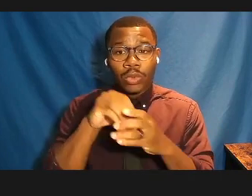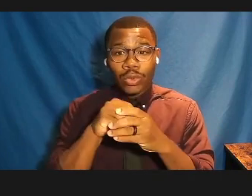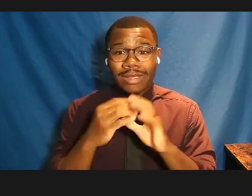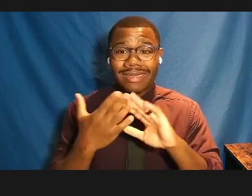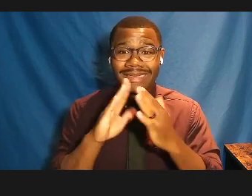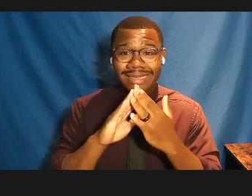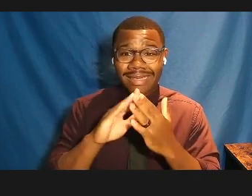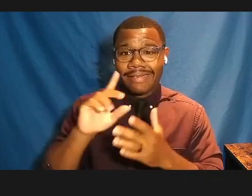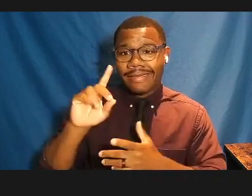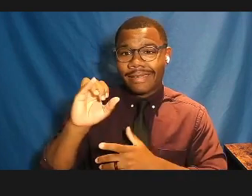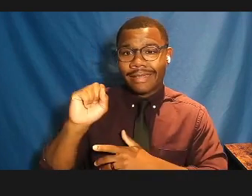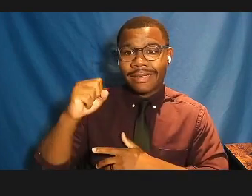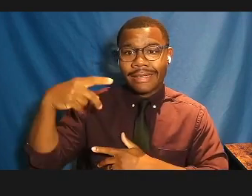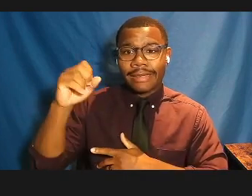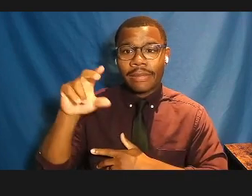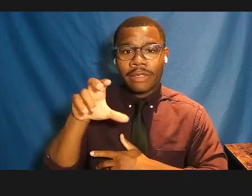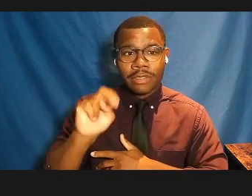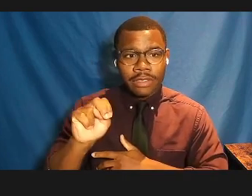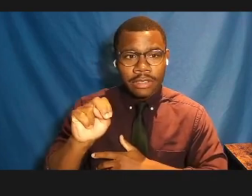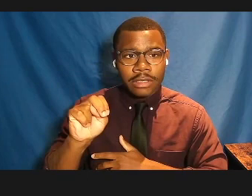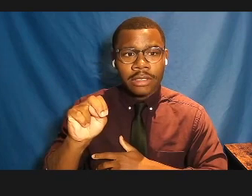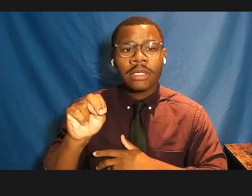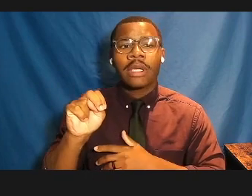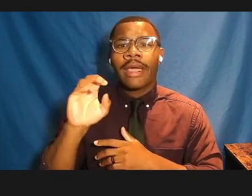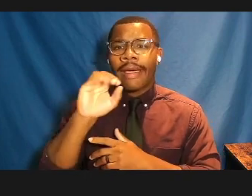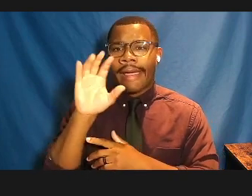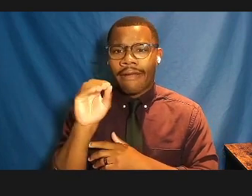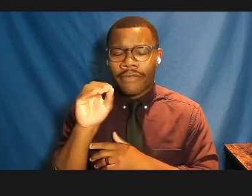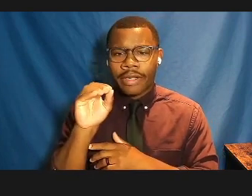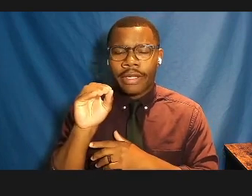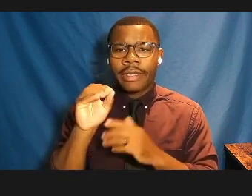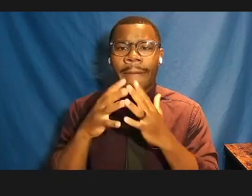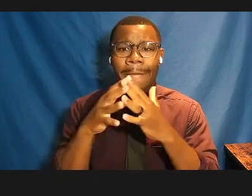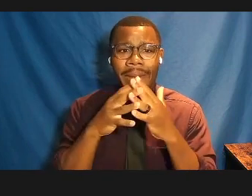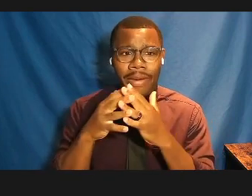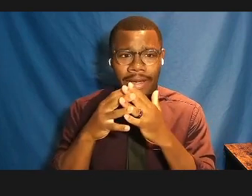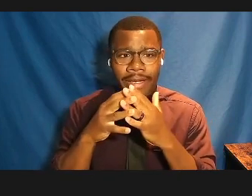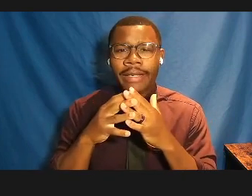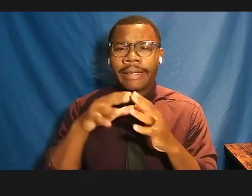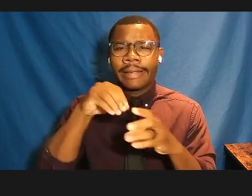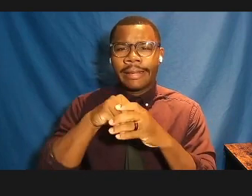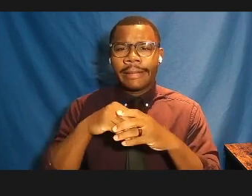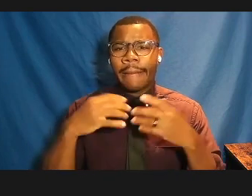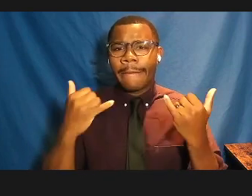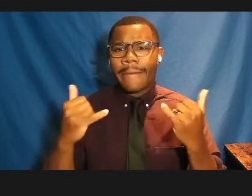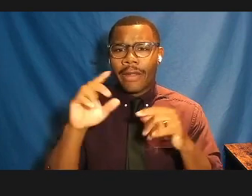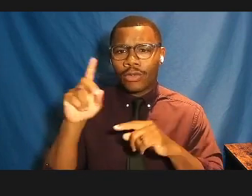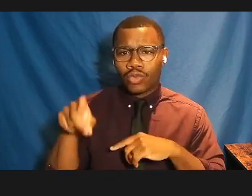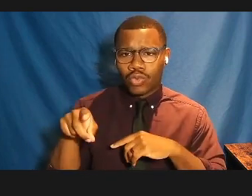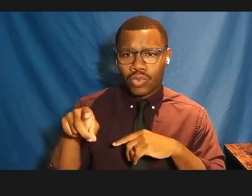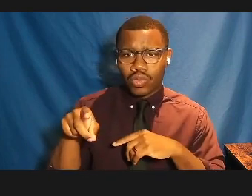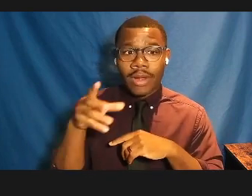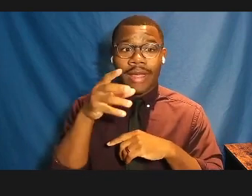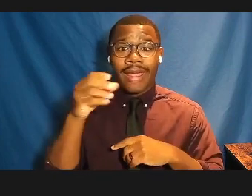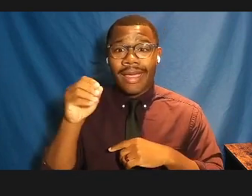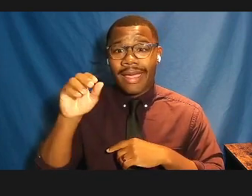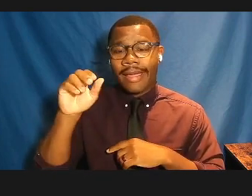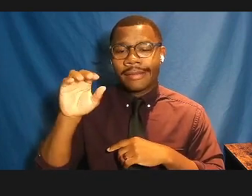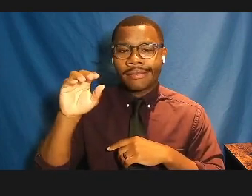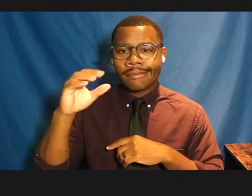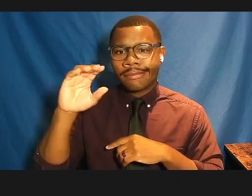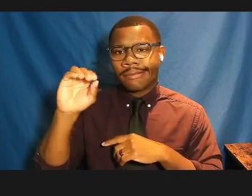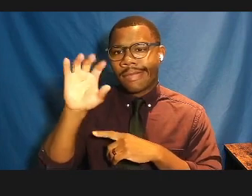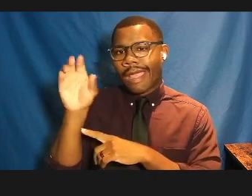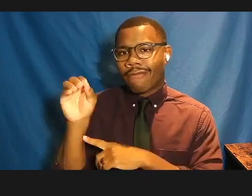Peoples, African Americans, and the creation of modern Detroit, and an Afro-Indigenous history of the United